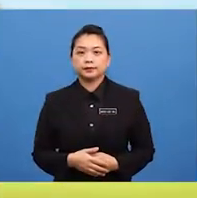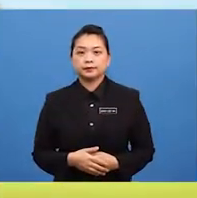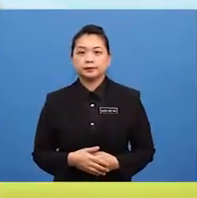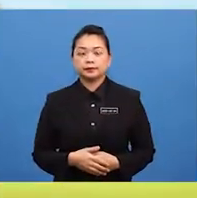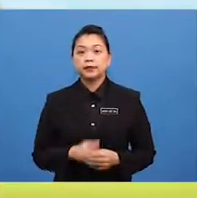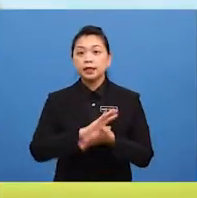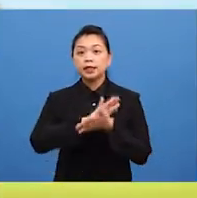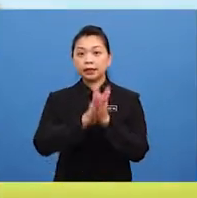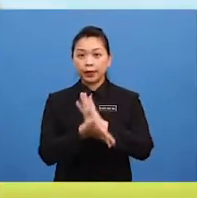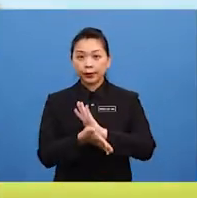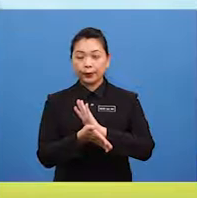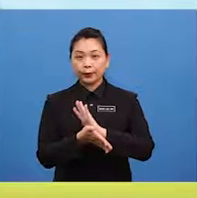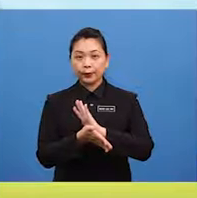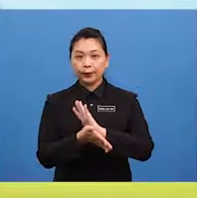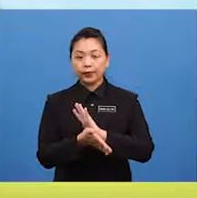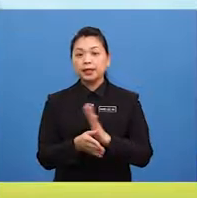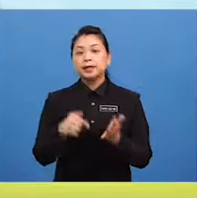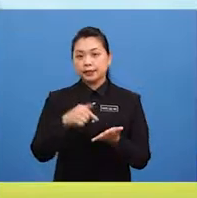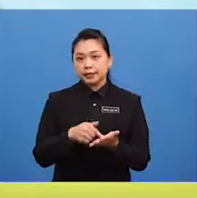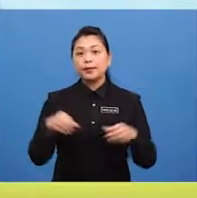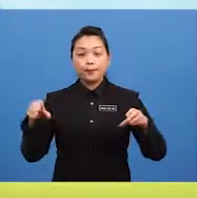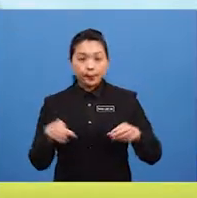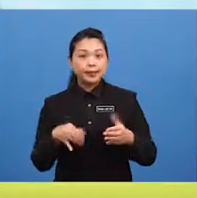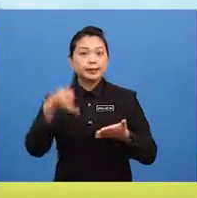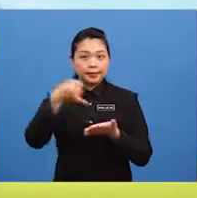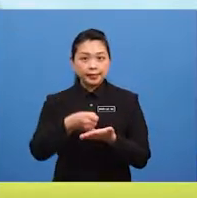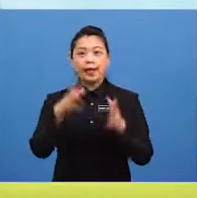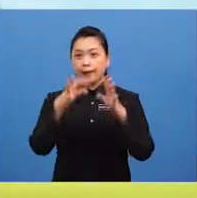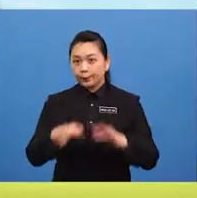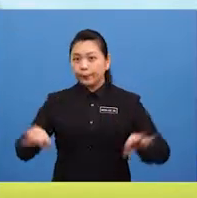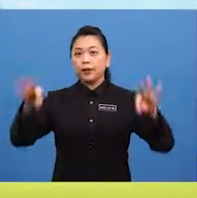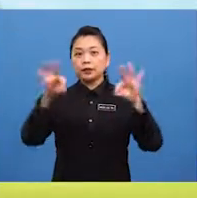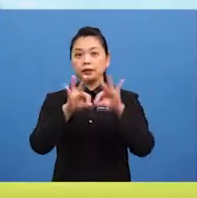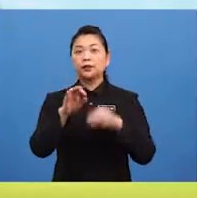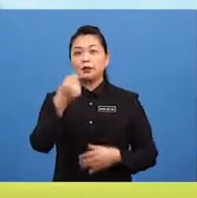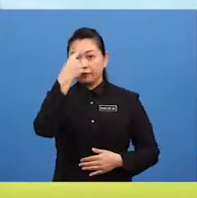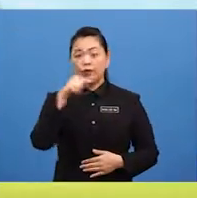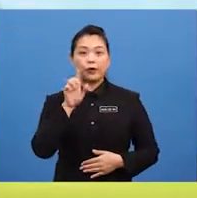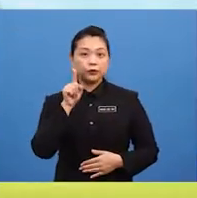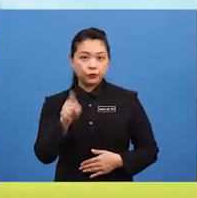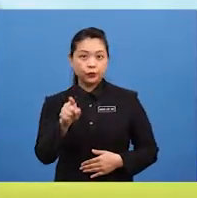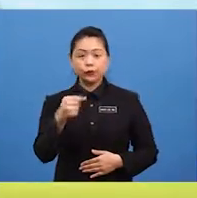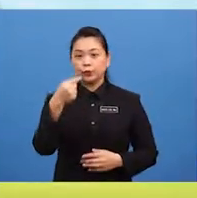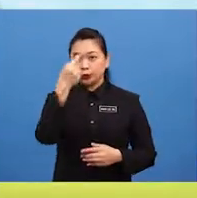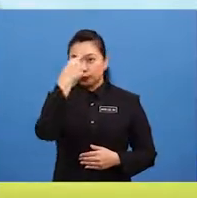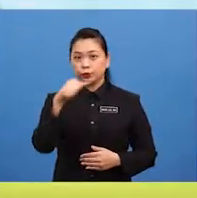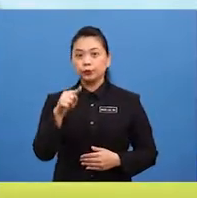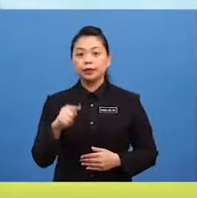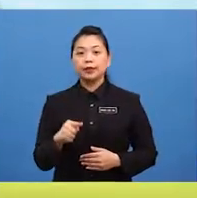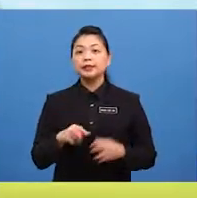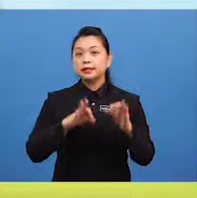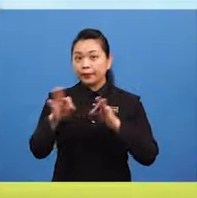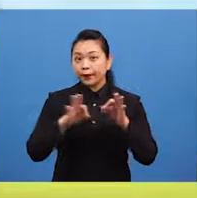So, this makes it important for you to learn how to describe a picture well.